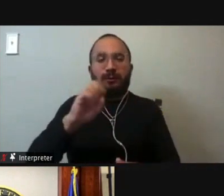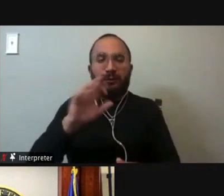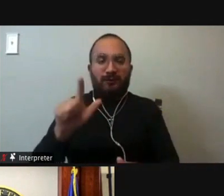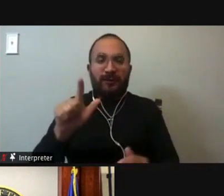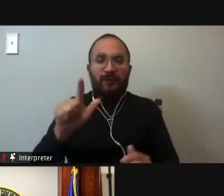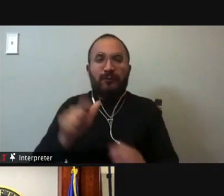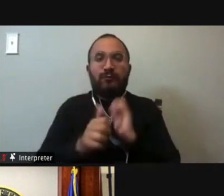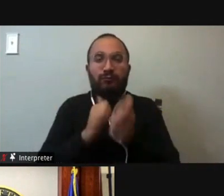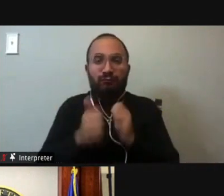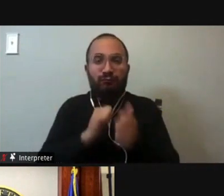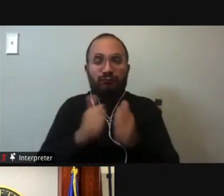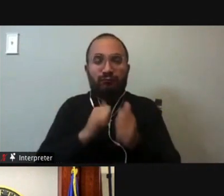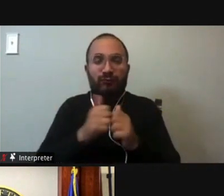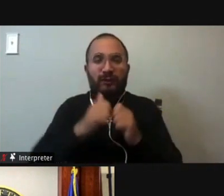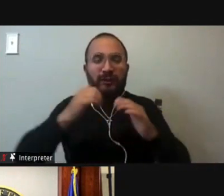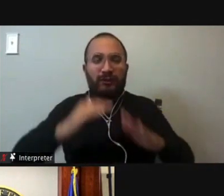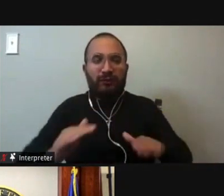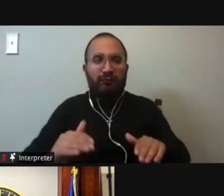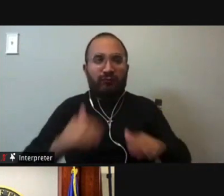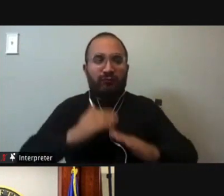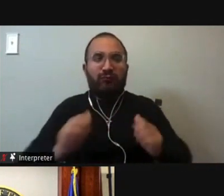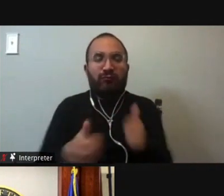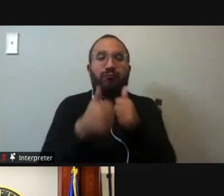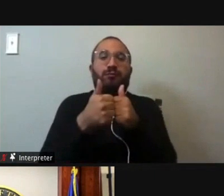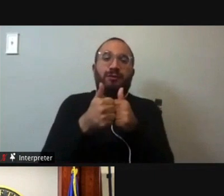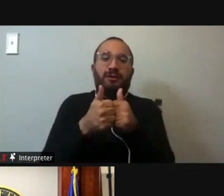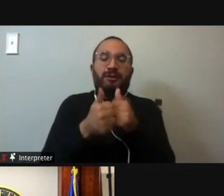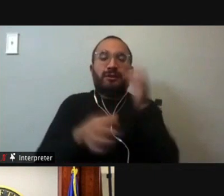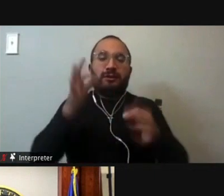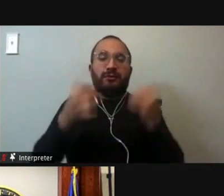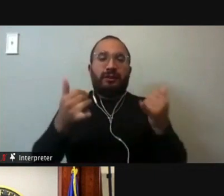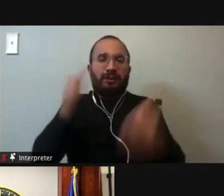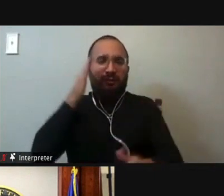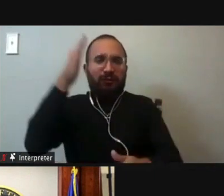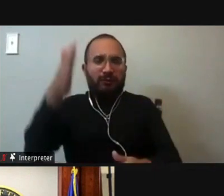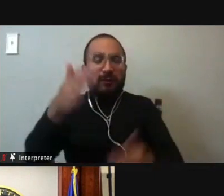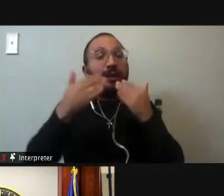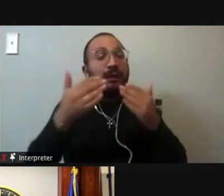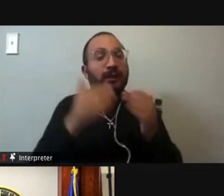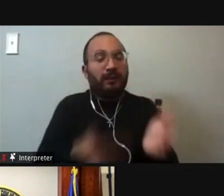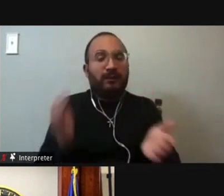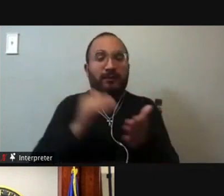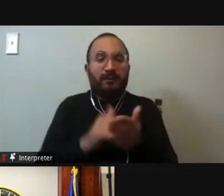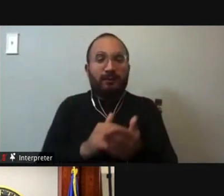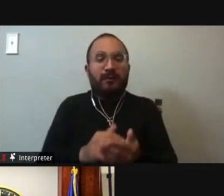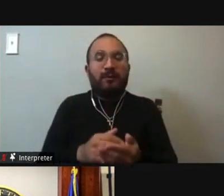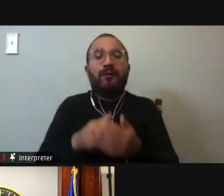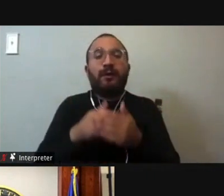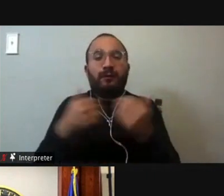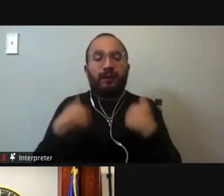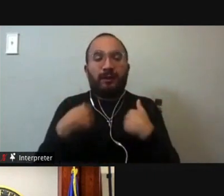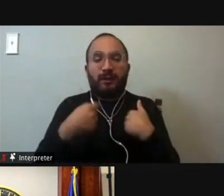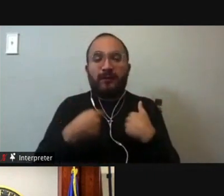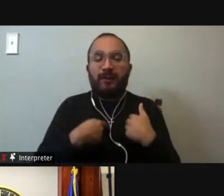challenges facing Texas appellate courts now and into the next decade. Again, thank you for having me and I look forward to